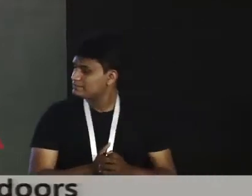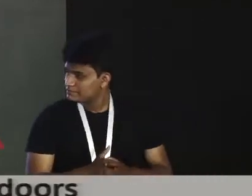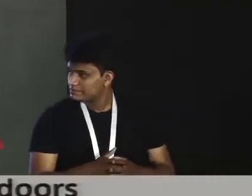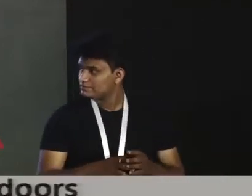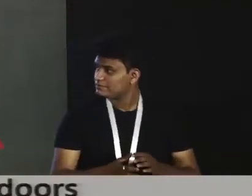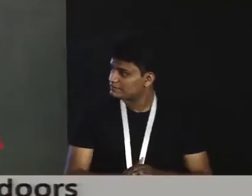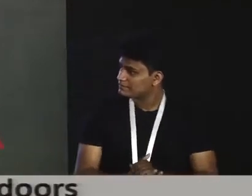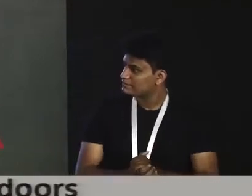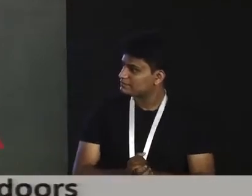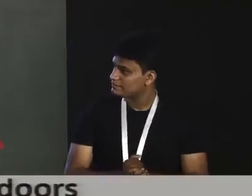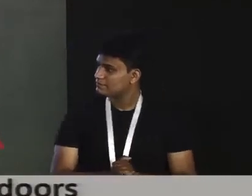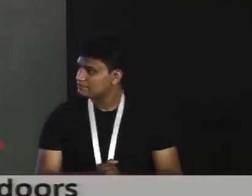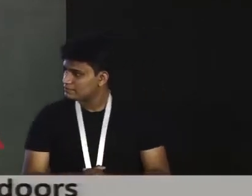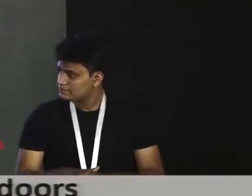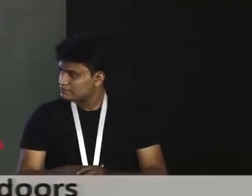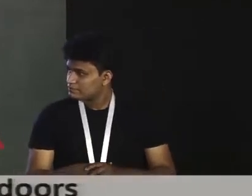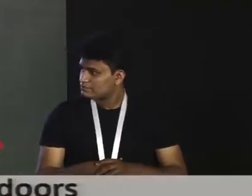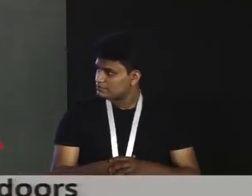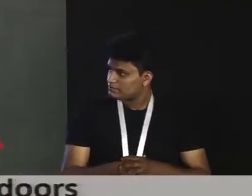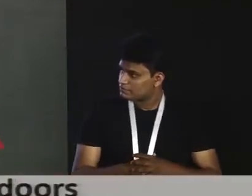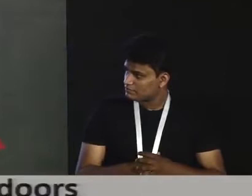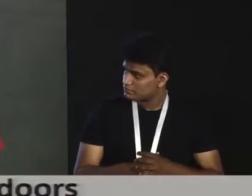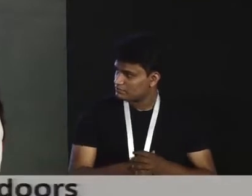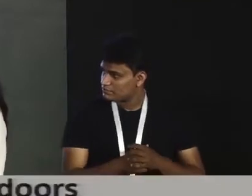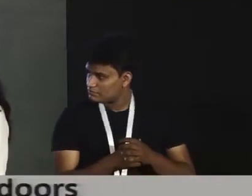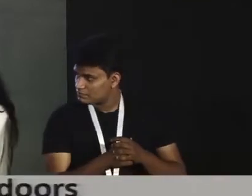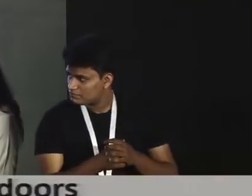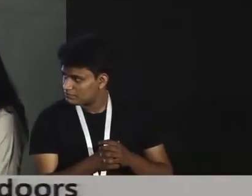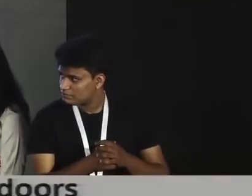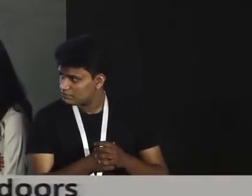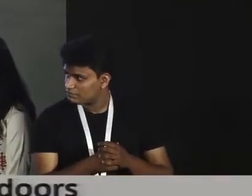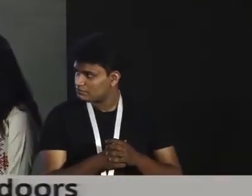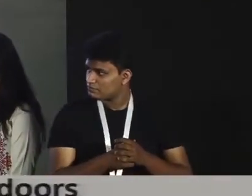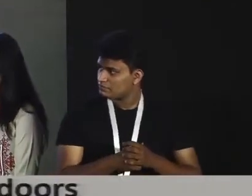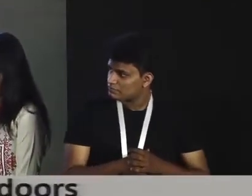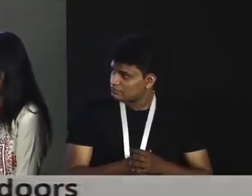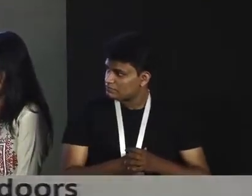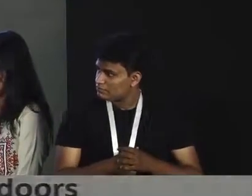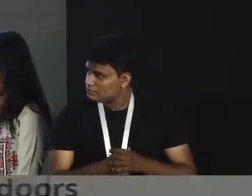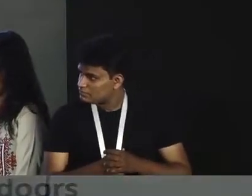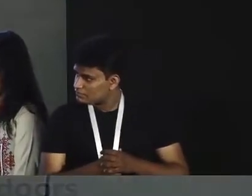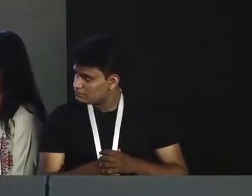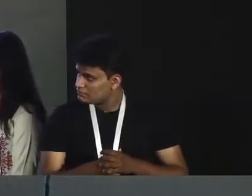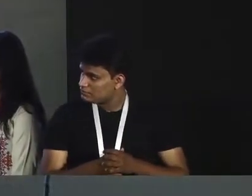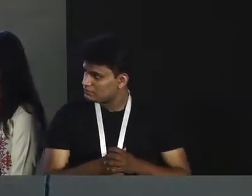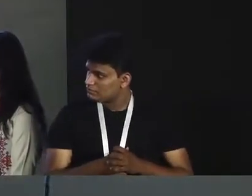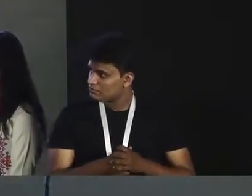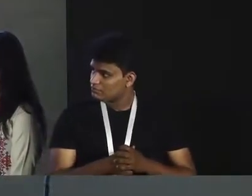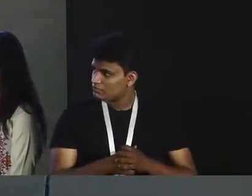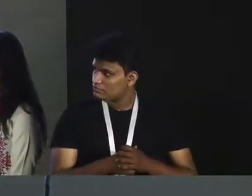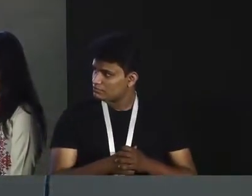So, you know, those of us who are into software, what's the use case for light?